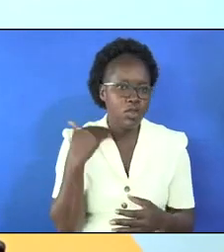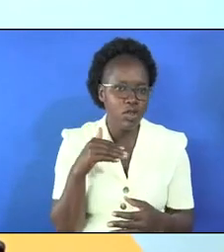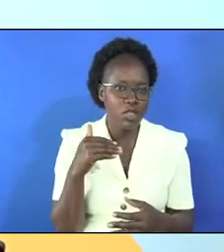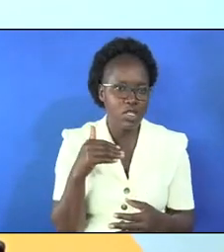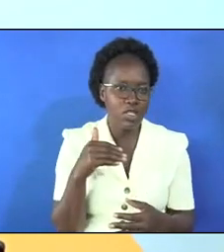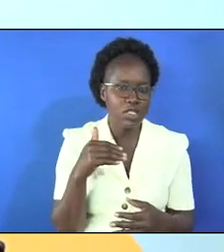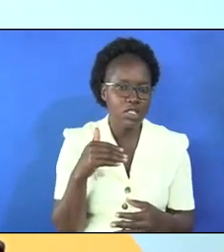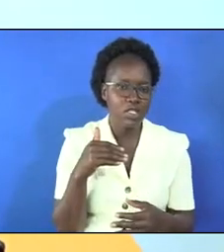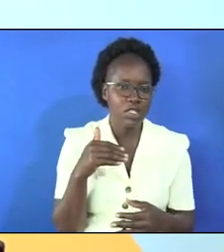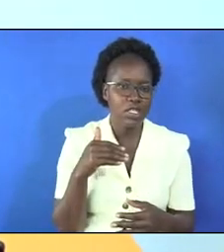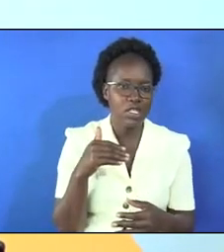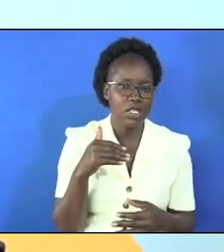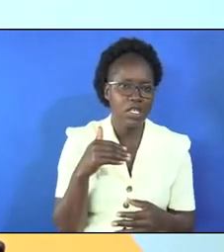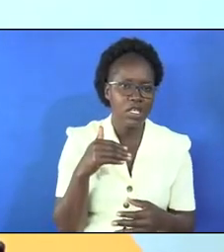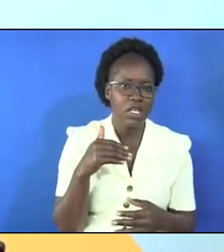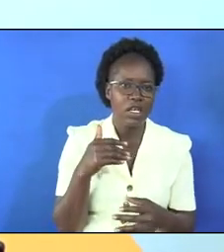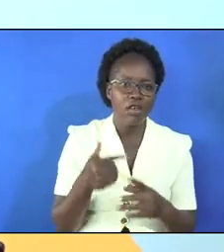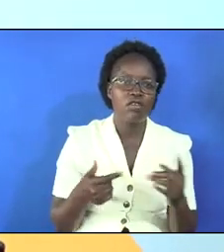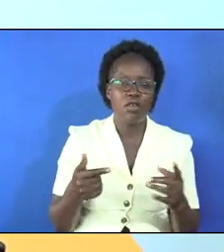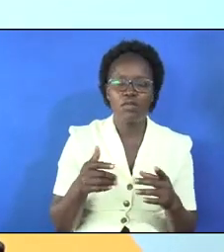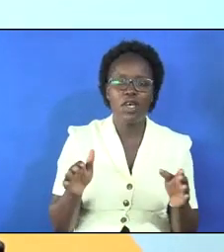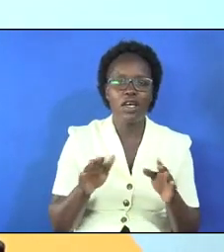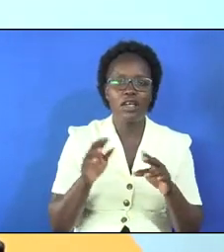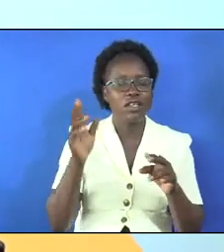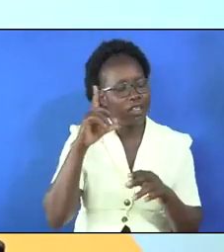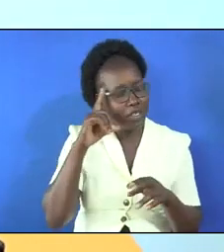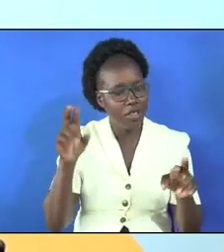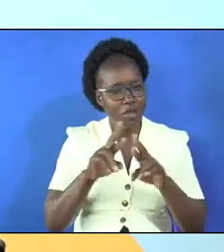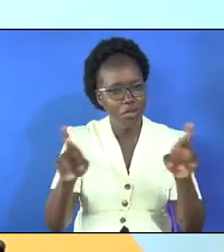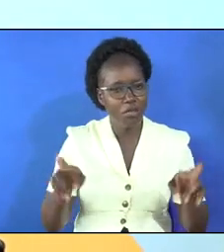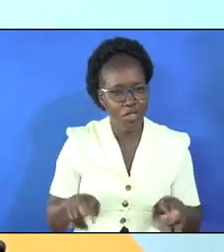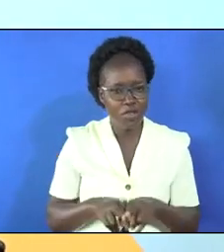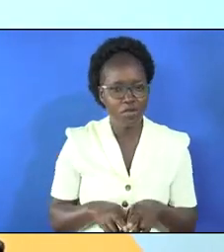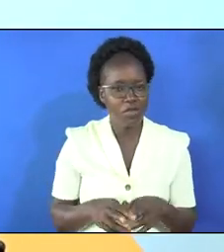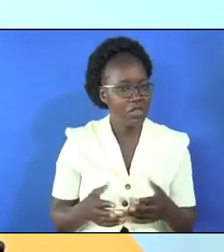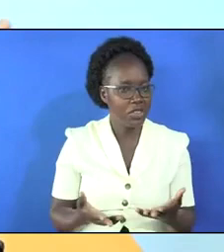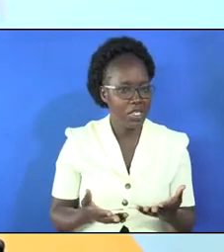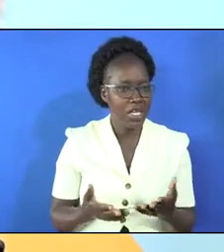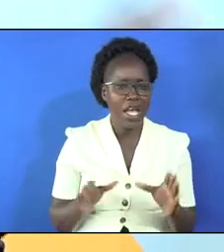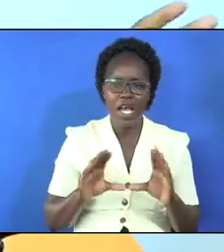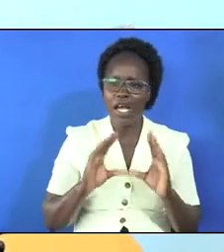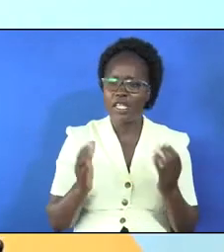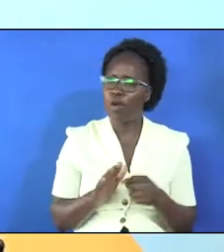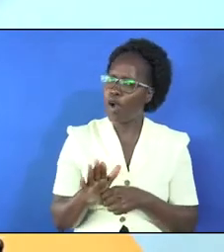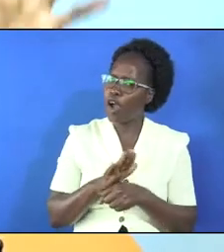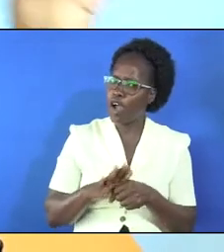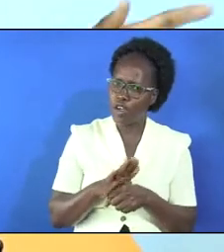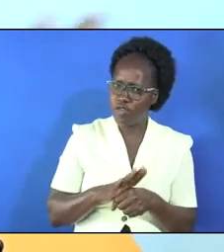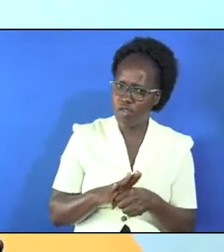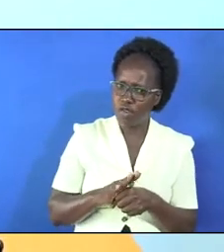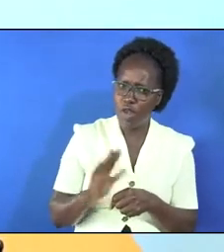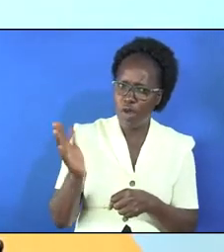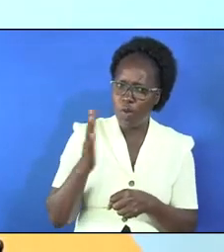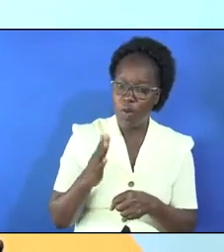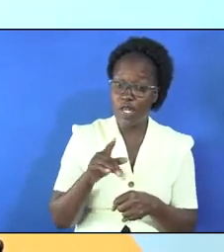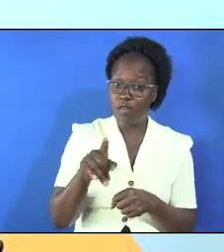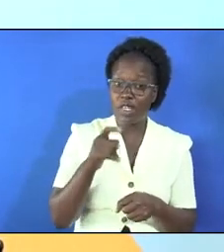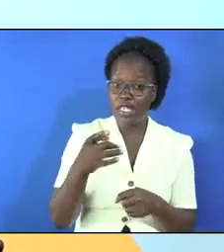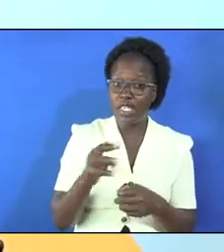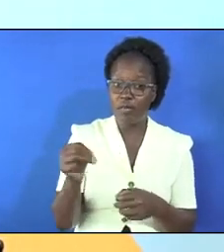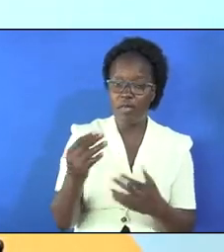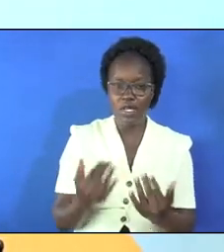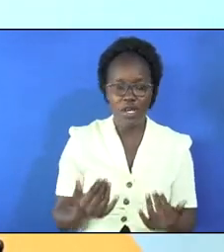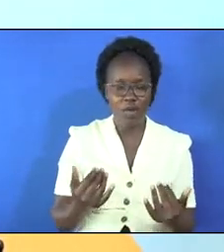right in their bedrooms and the world is full we never need them now